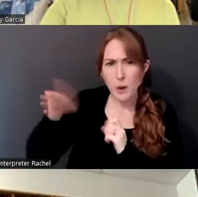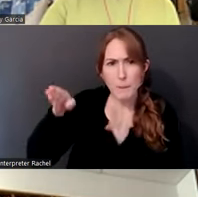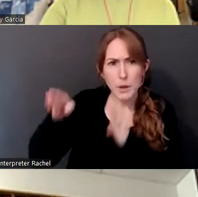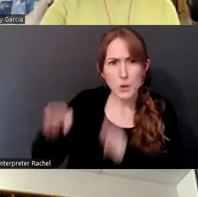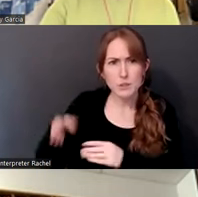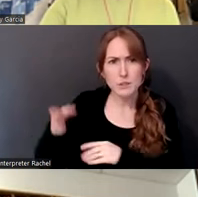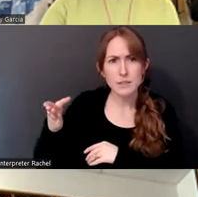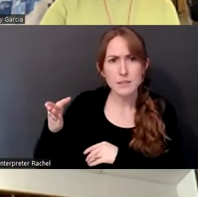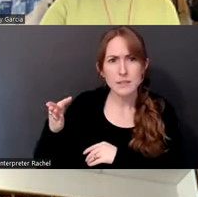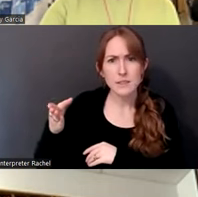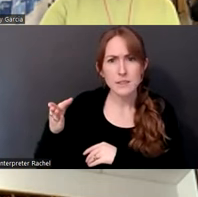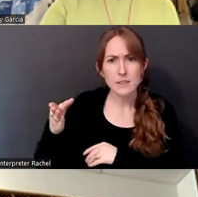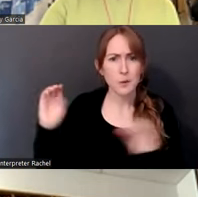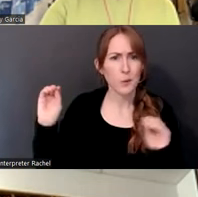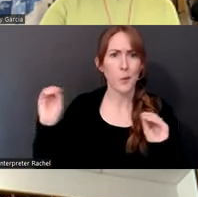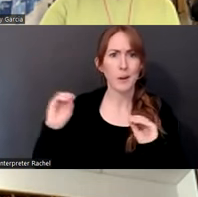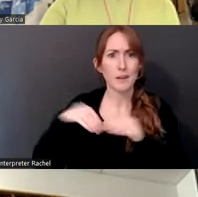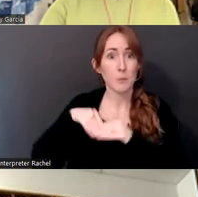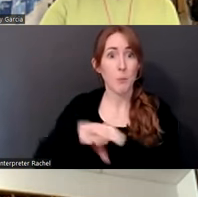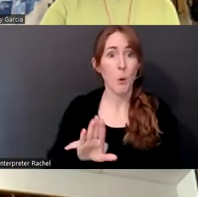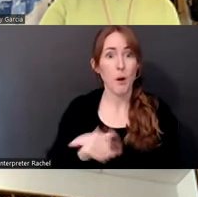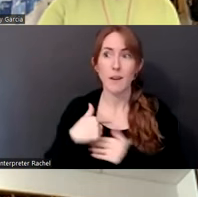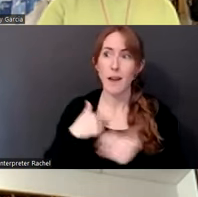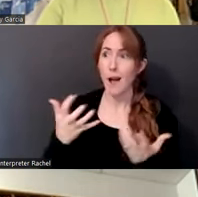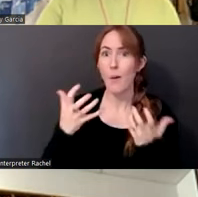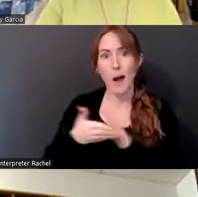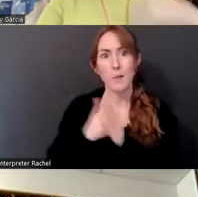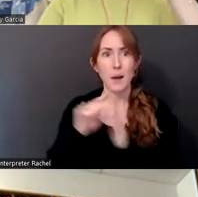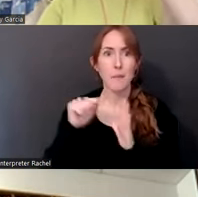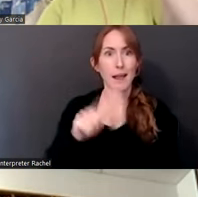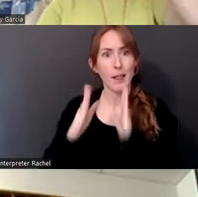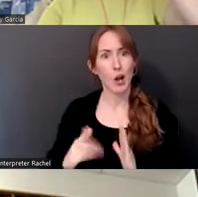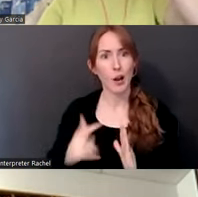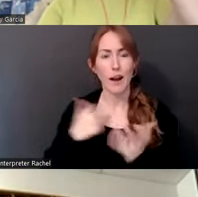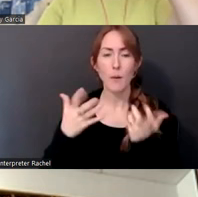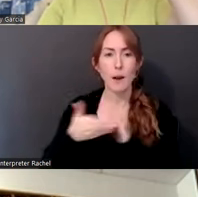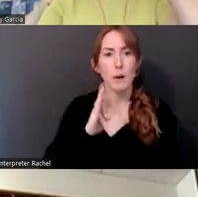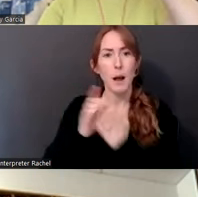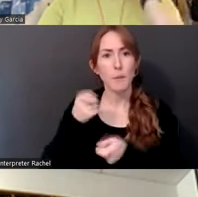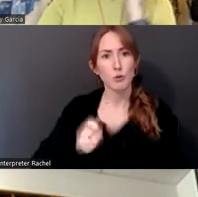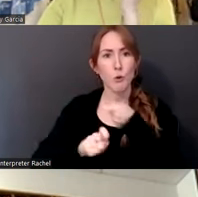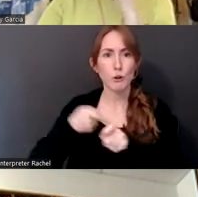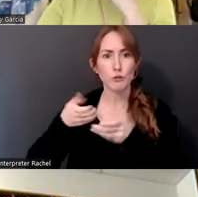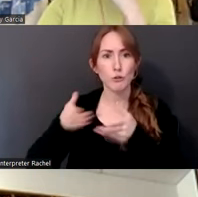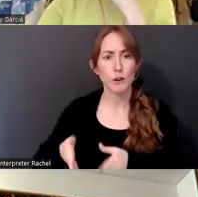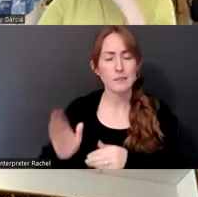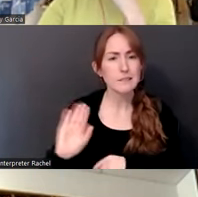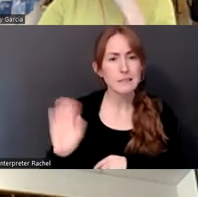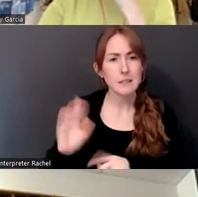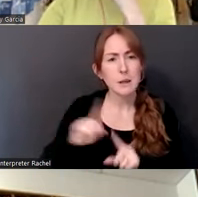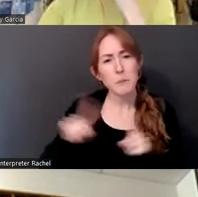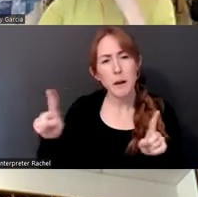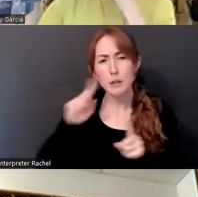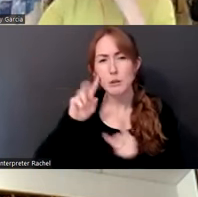you know, is, is born a torturer or a killer, I assume, uh, in order to, to go deeper and understand how, how they can